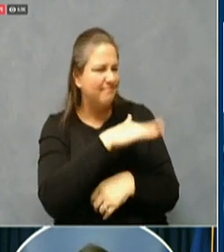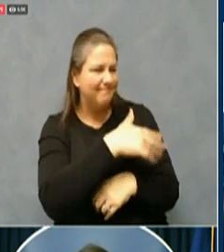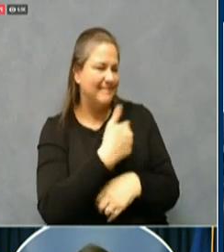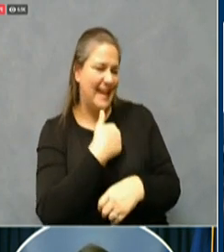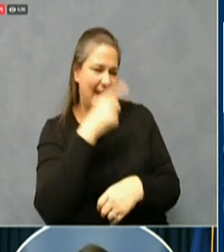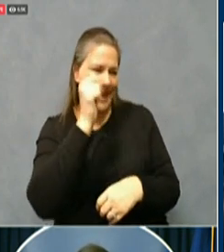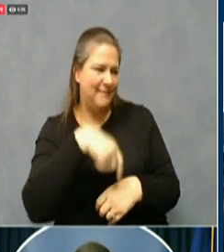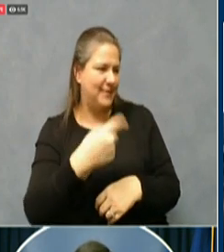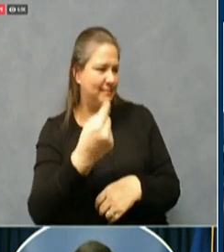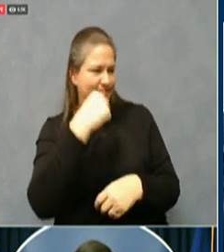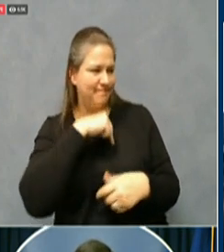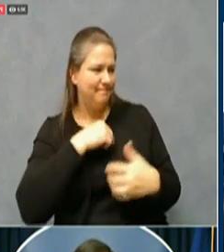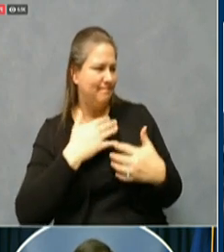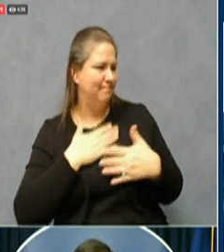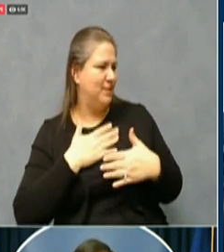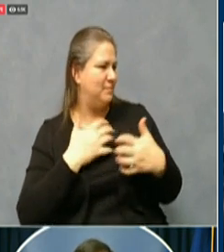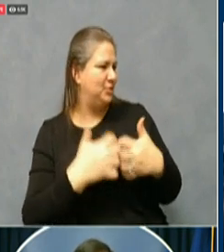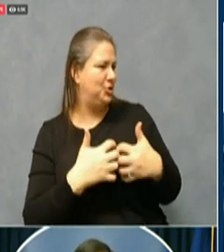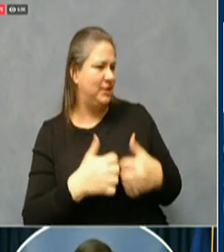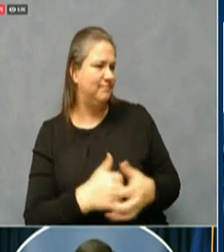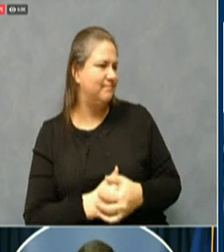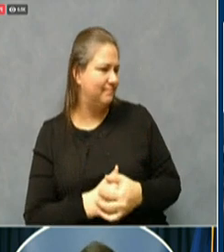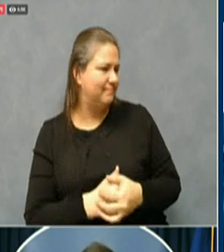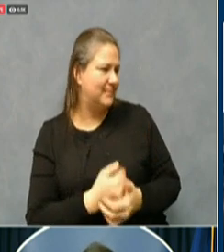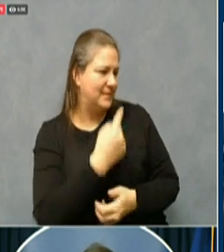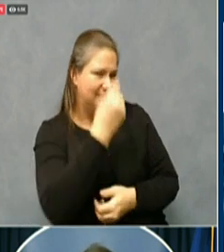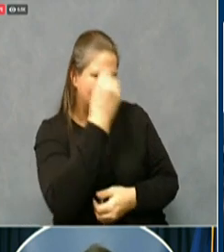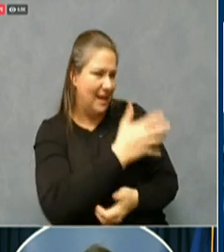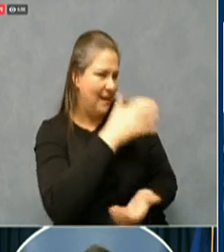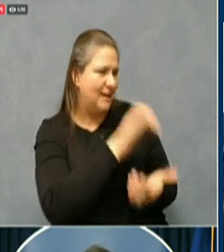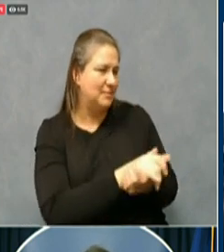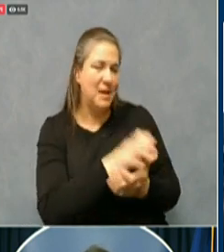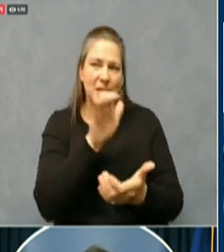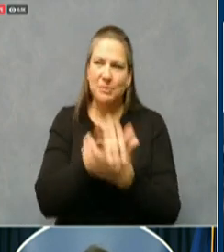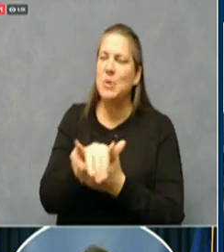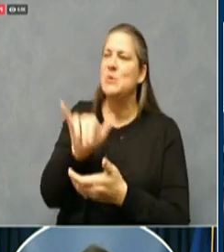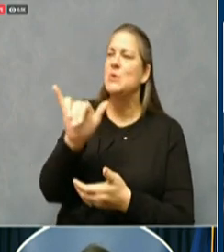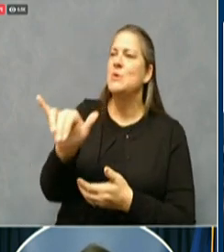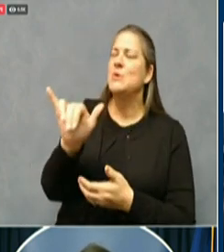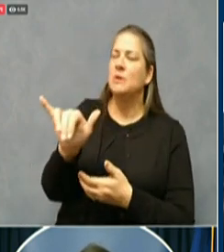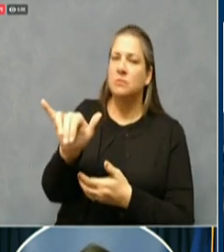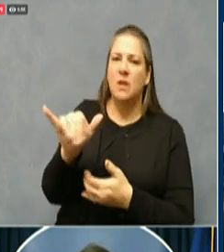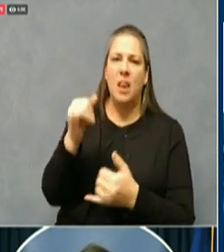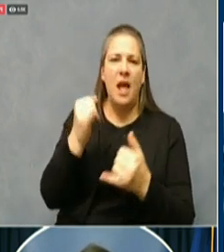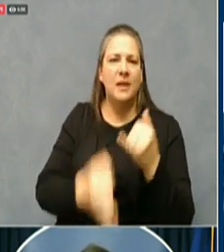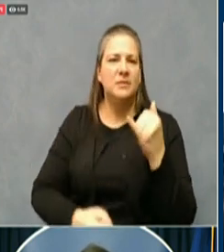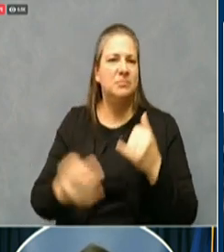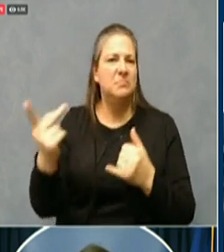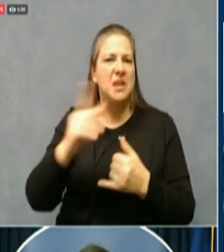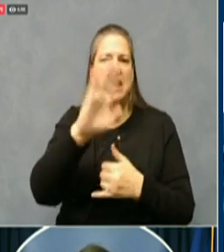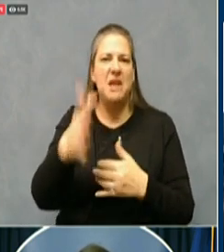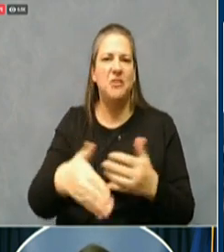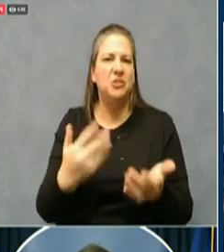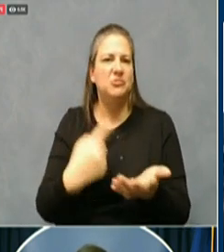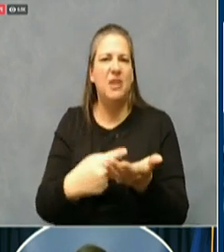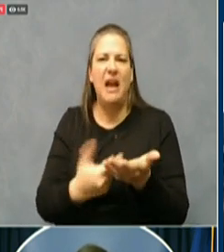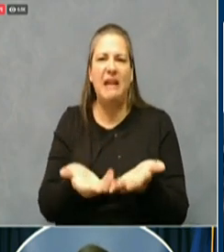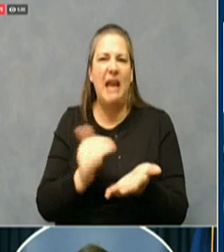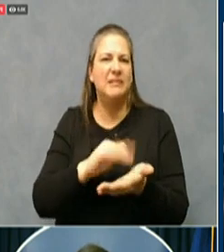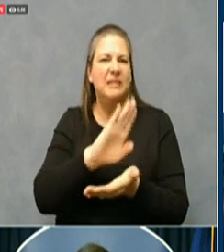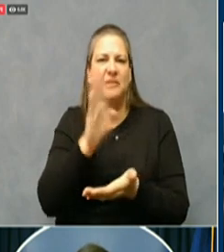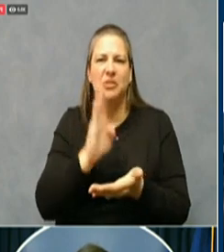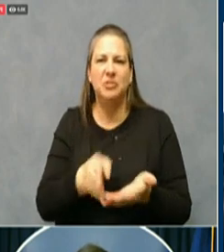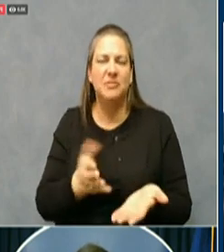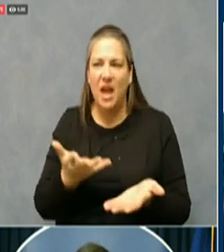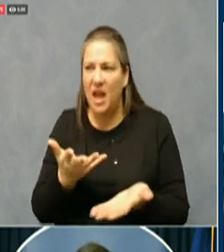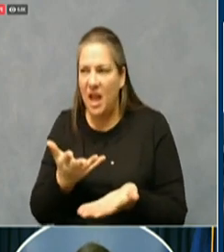This was the last time they were able to speak. After fighting for 25 days, Arethia passed, leaving Mark and everyone